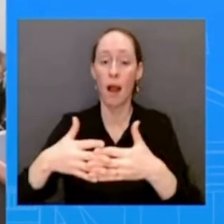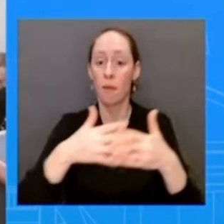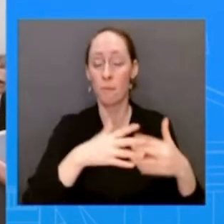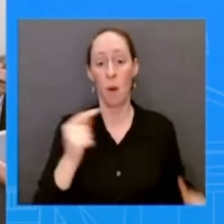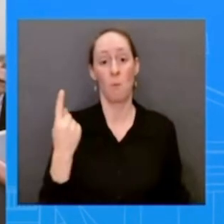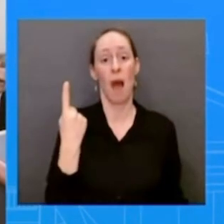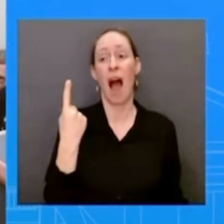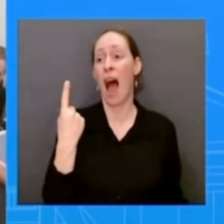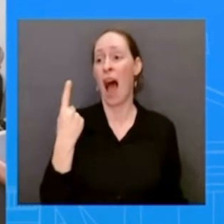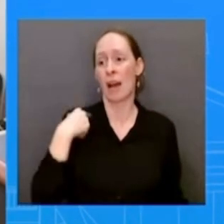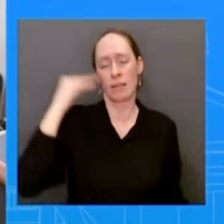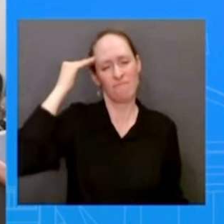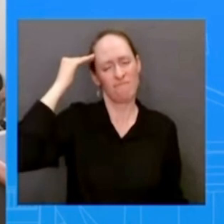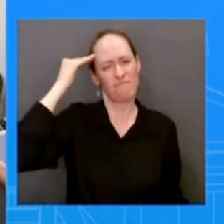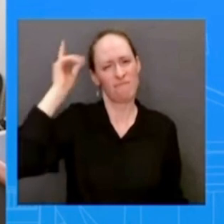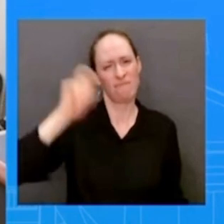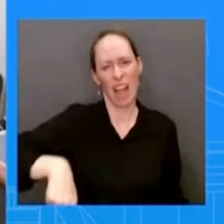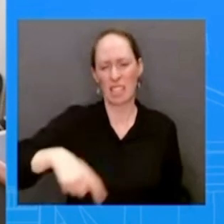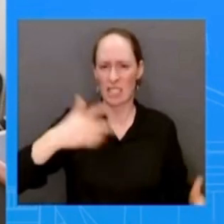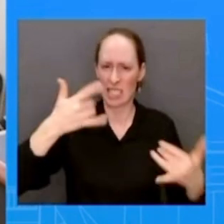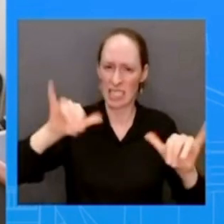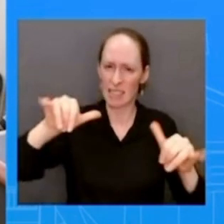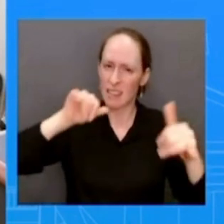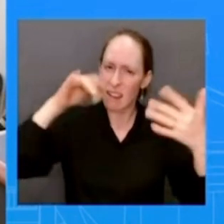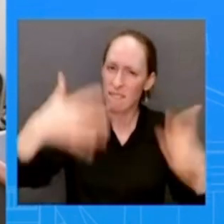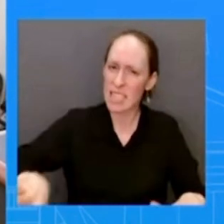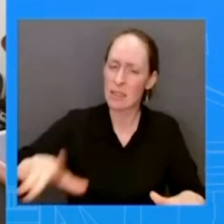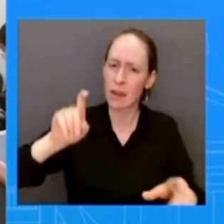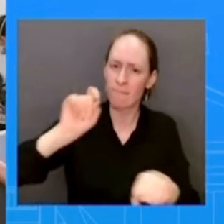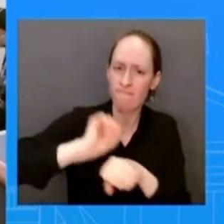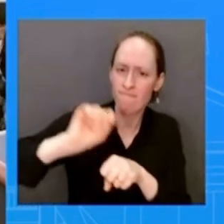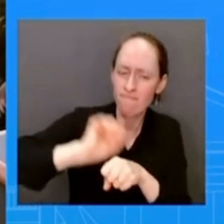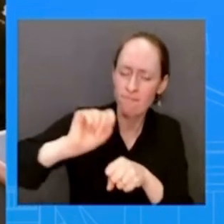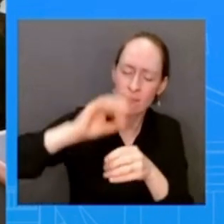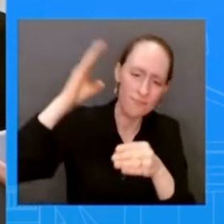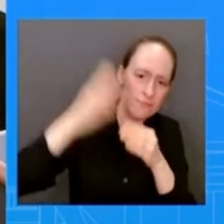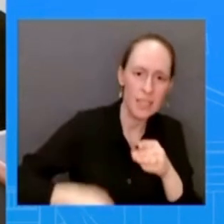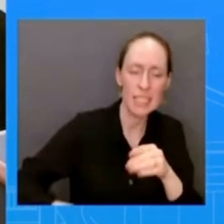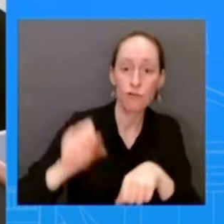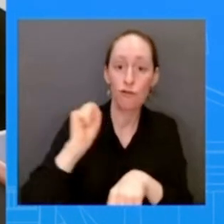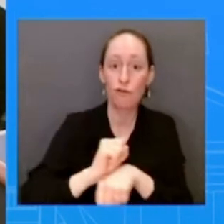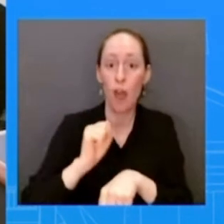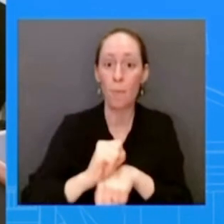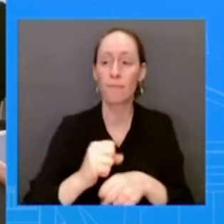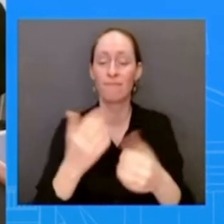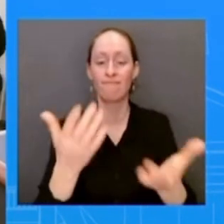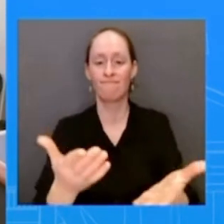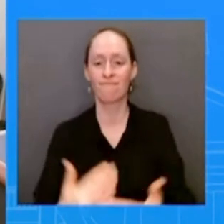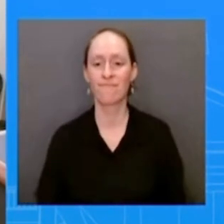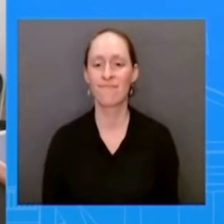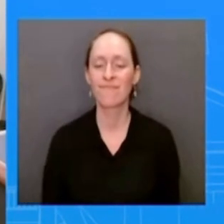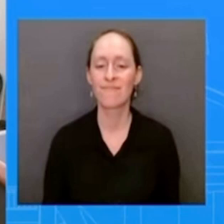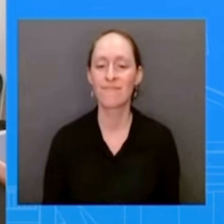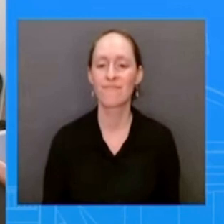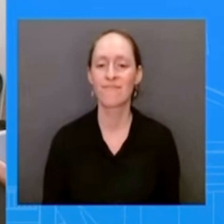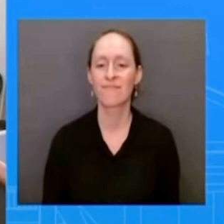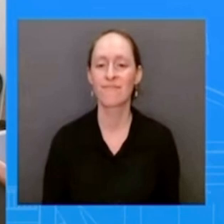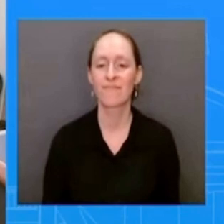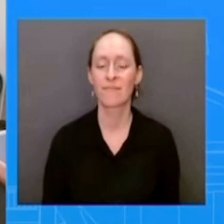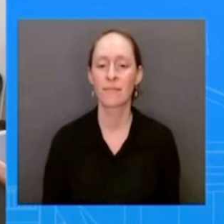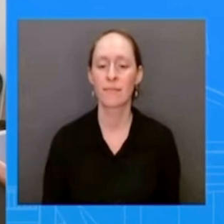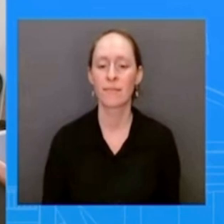you so the president said that his budget is going to expand medicare solvency for i think 25 years